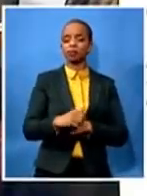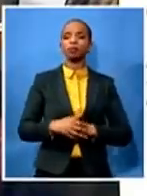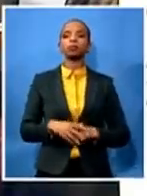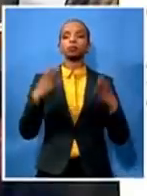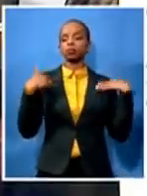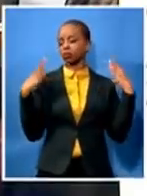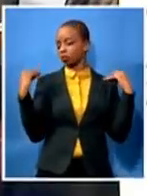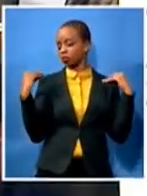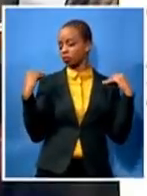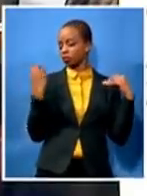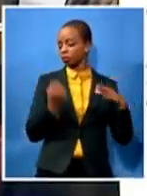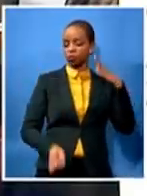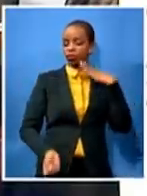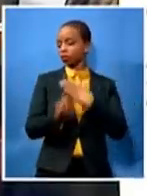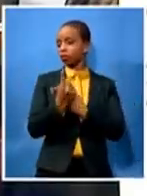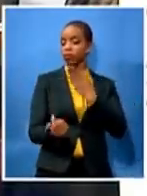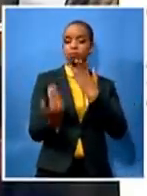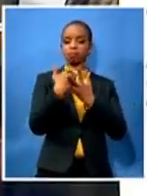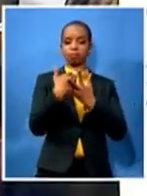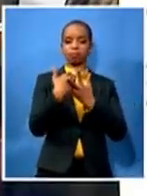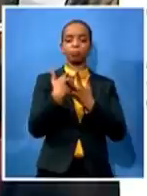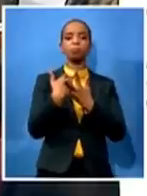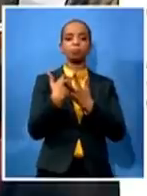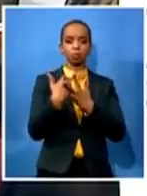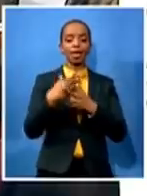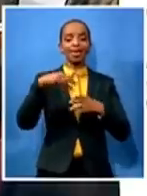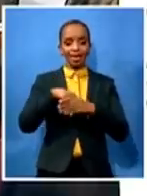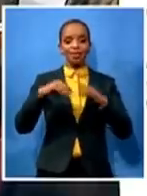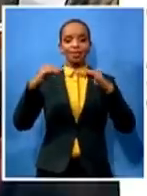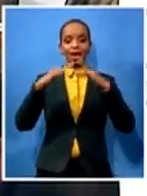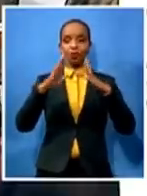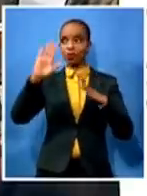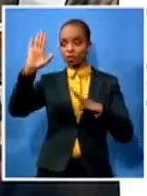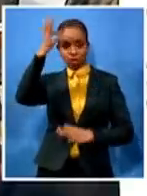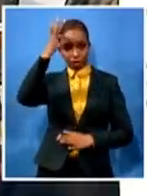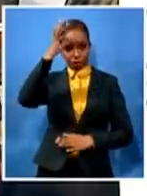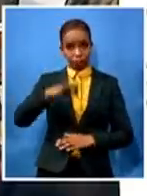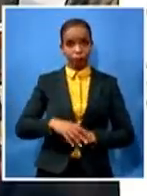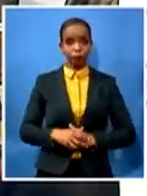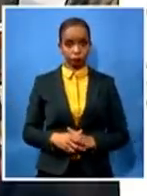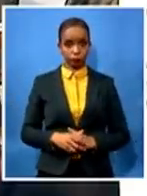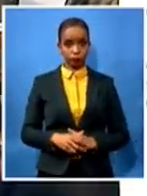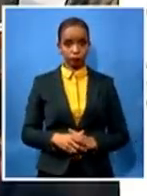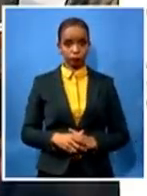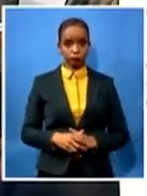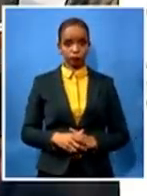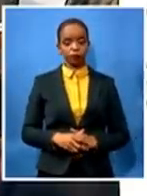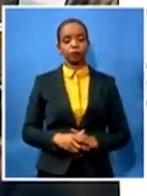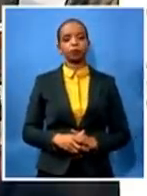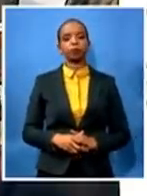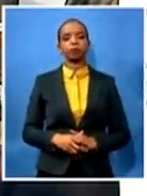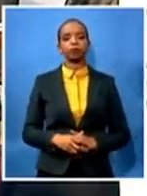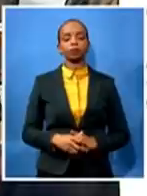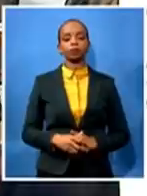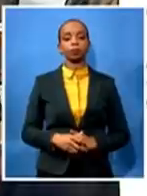residence in that residence had